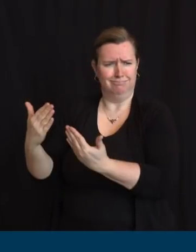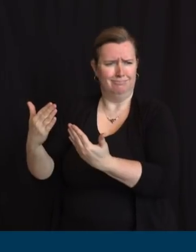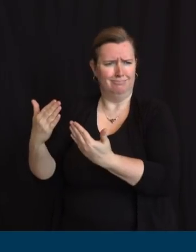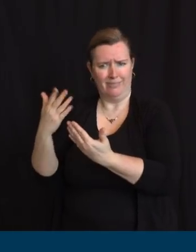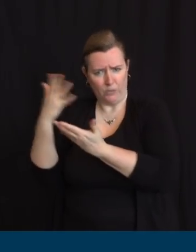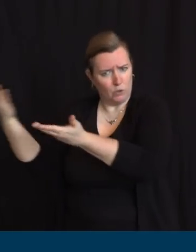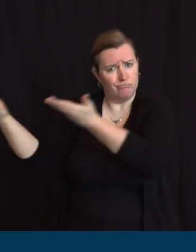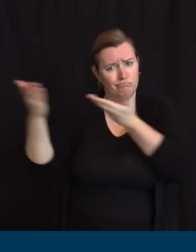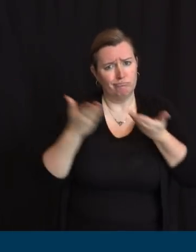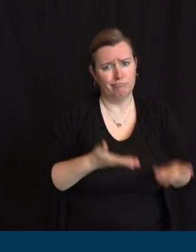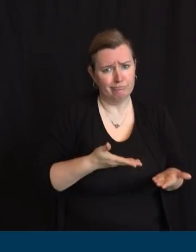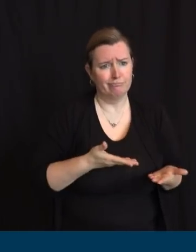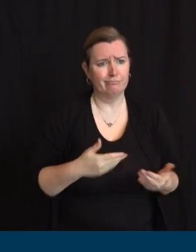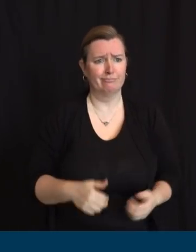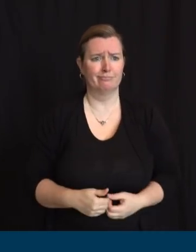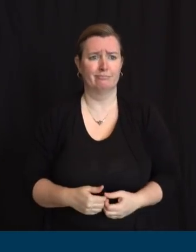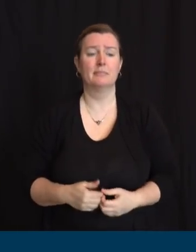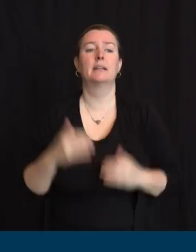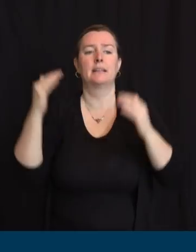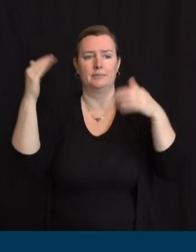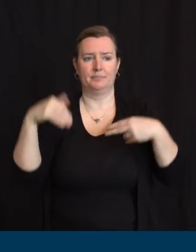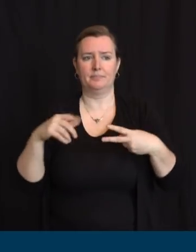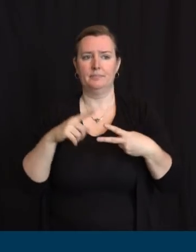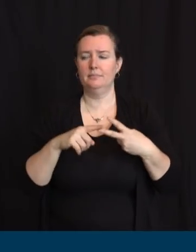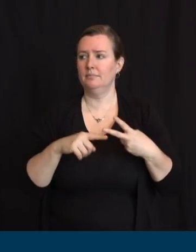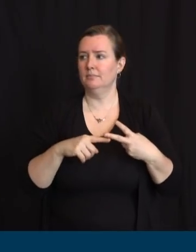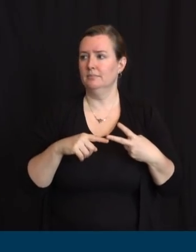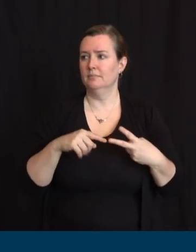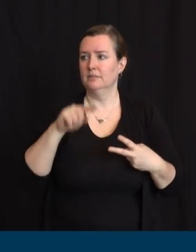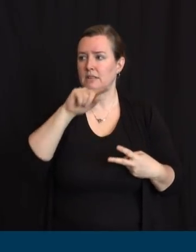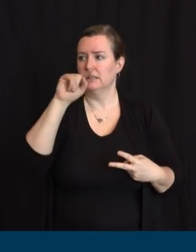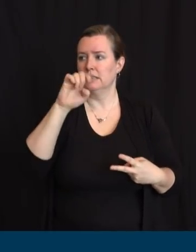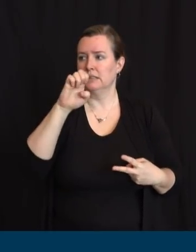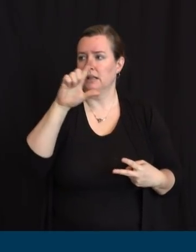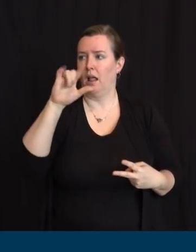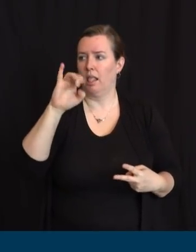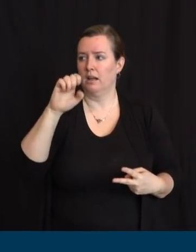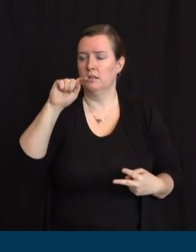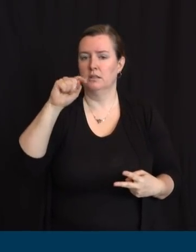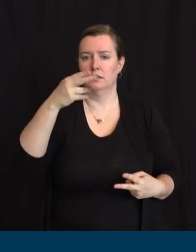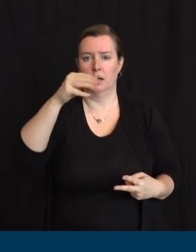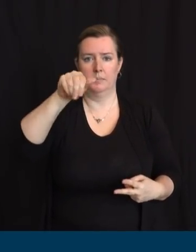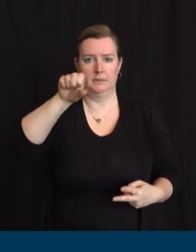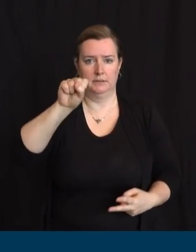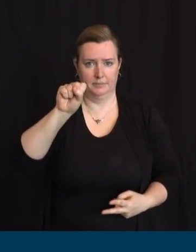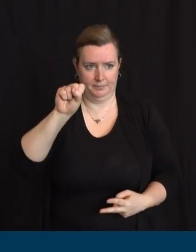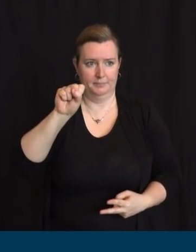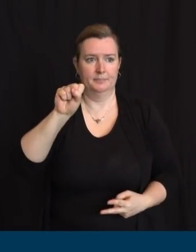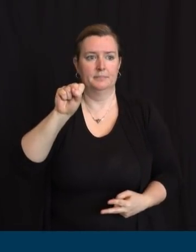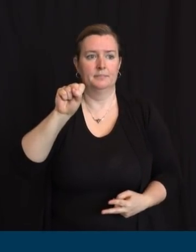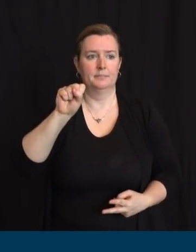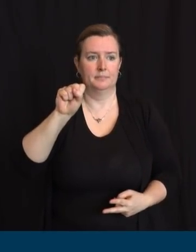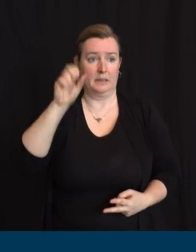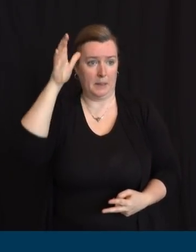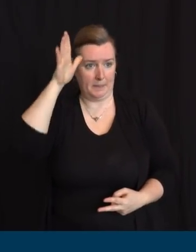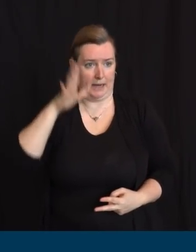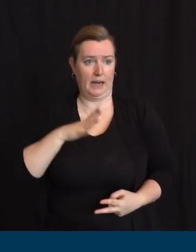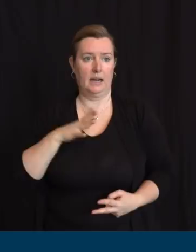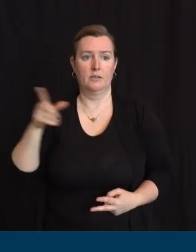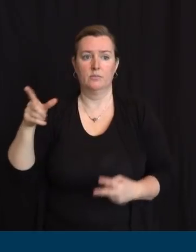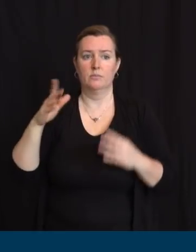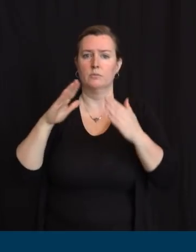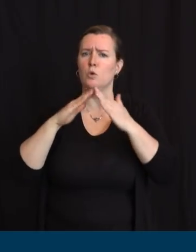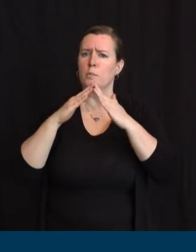Zelly Thomas. Zelly's on the right, wearing his fly and his Yankee colors. He's a community activist and an